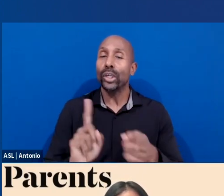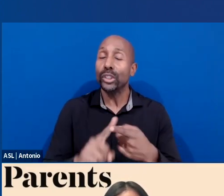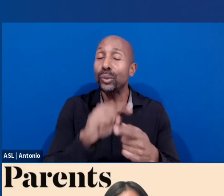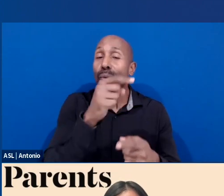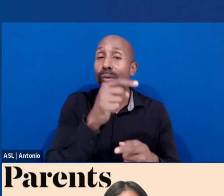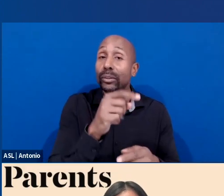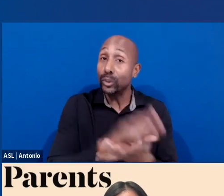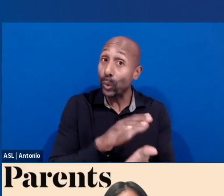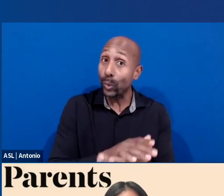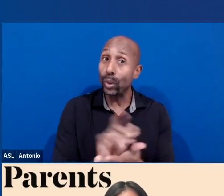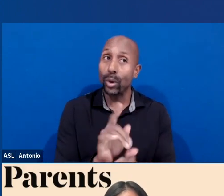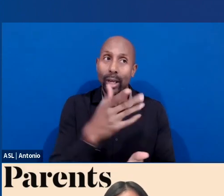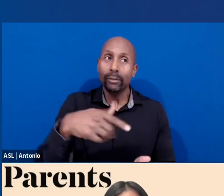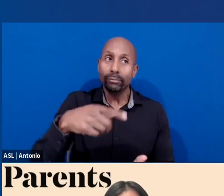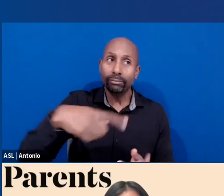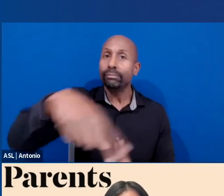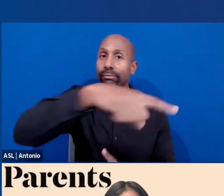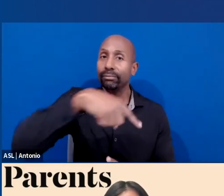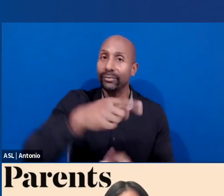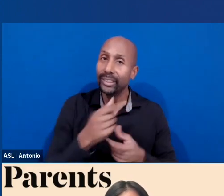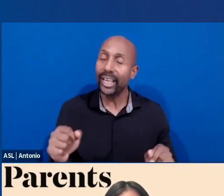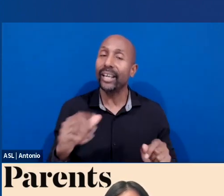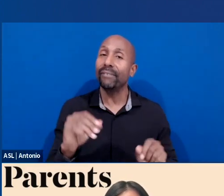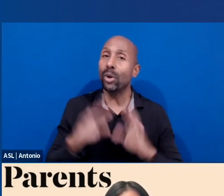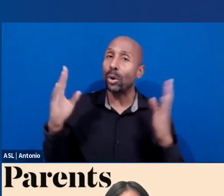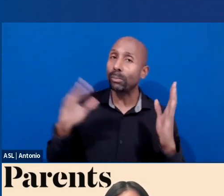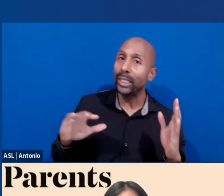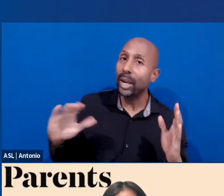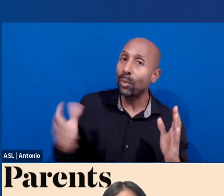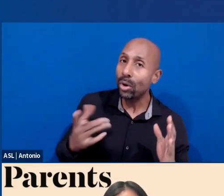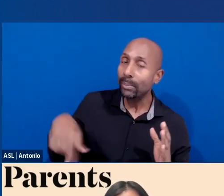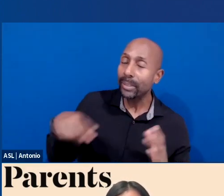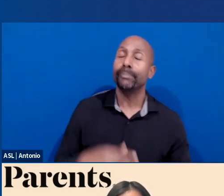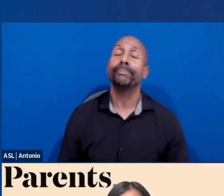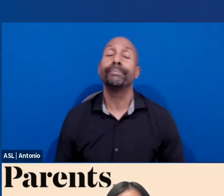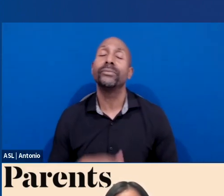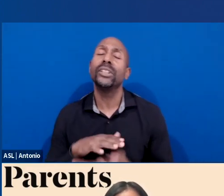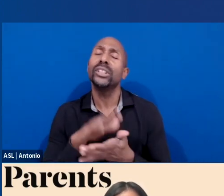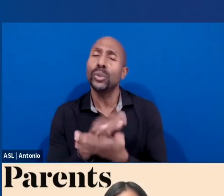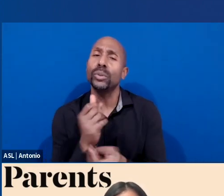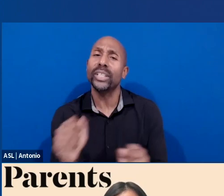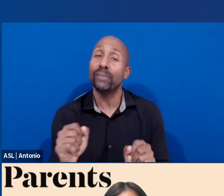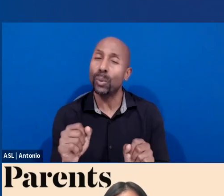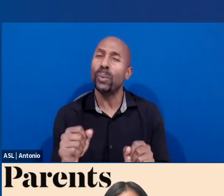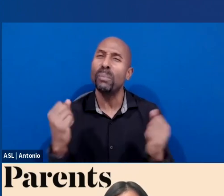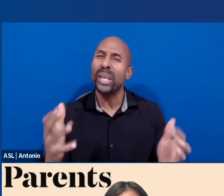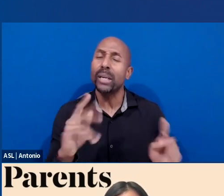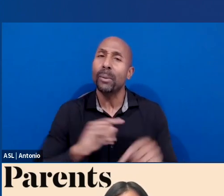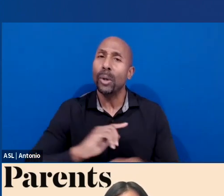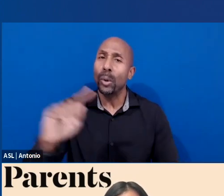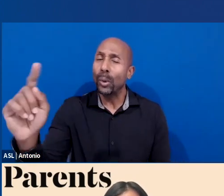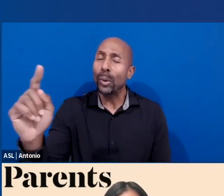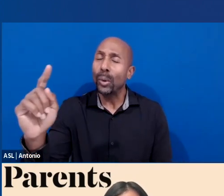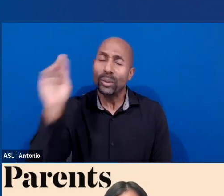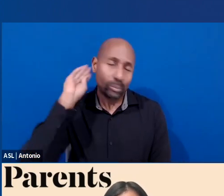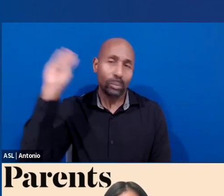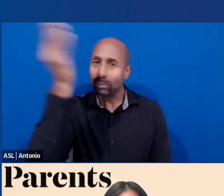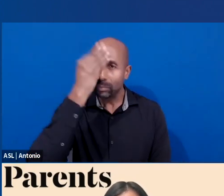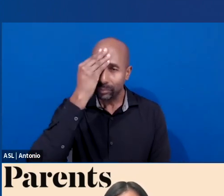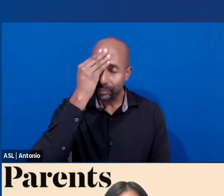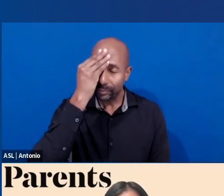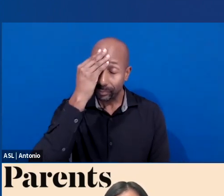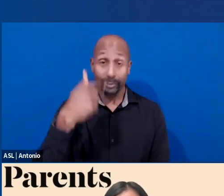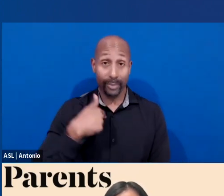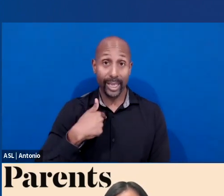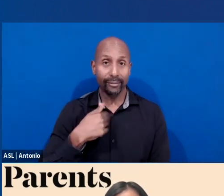safe and welcoming. We know school safety is top of mind these days. As a parent and a grandparent,